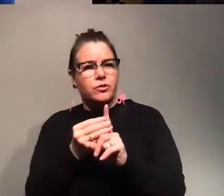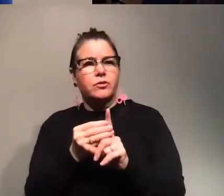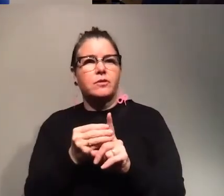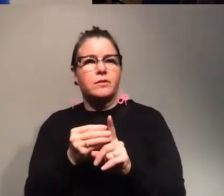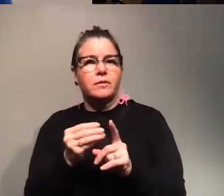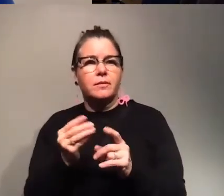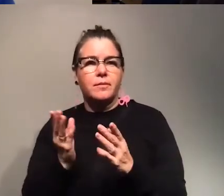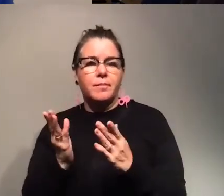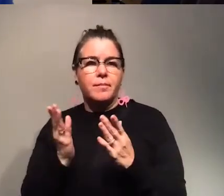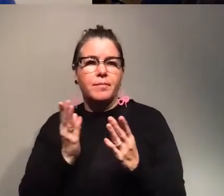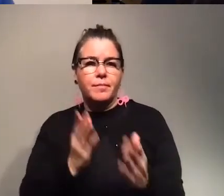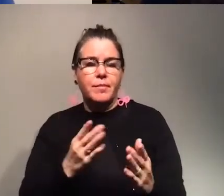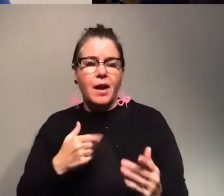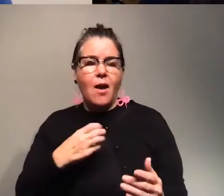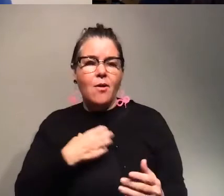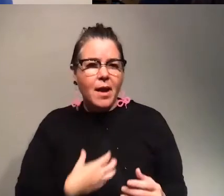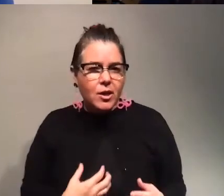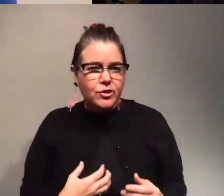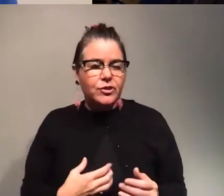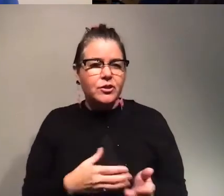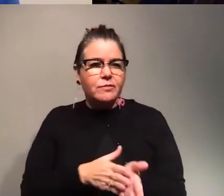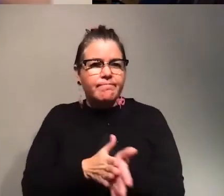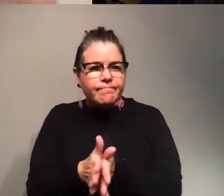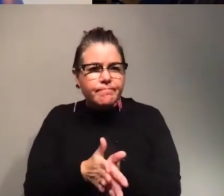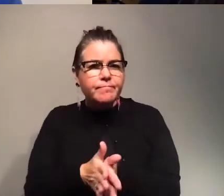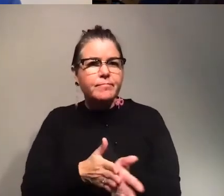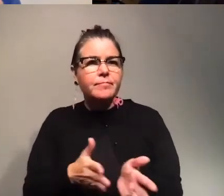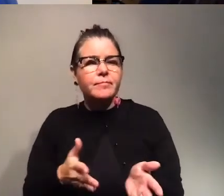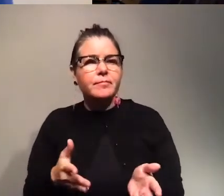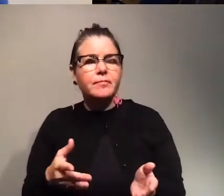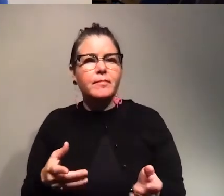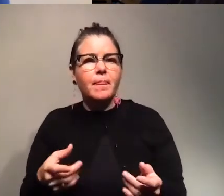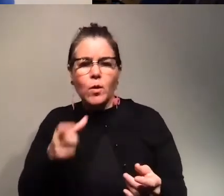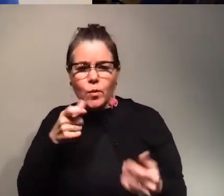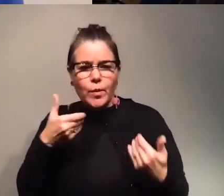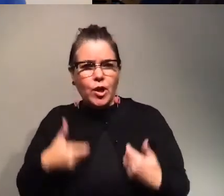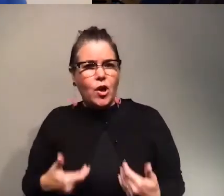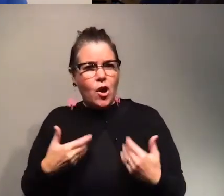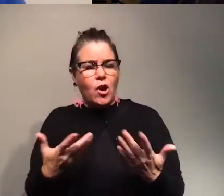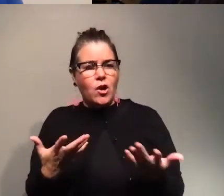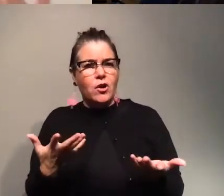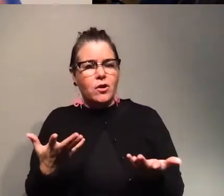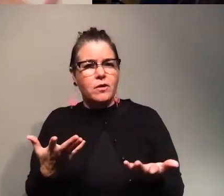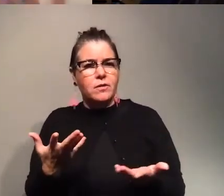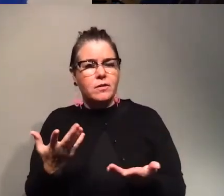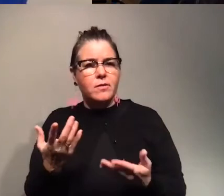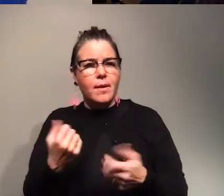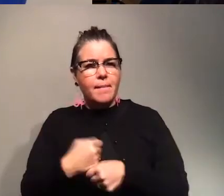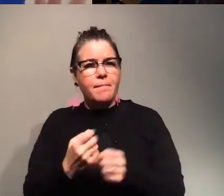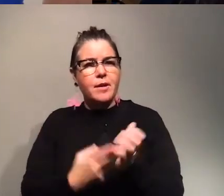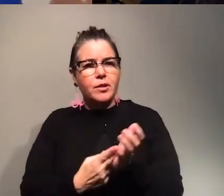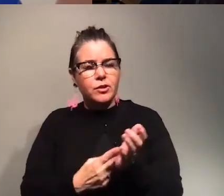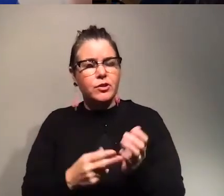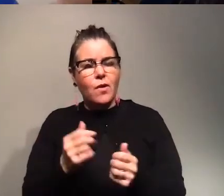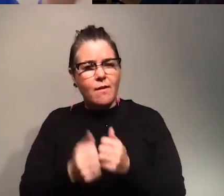bring our passion and we bring uh what we are and we just want to make sure that everyone knows about it